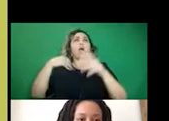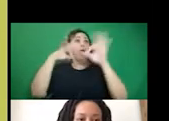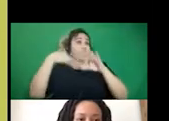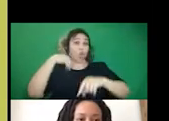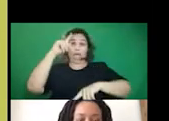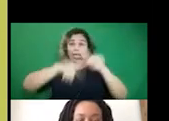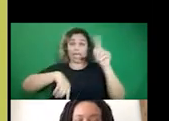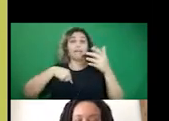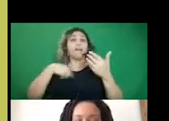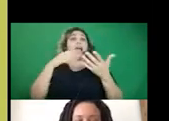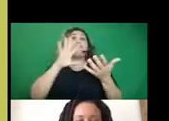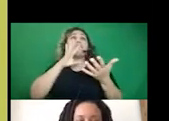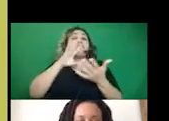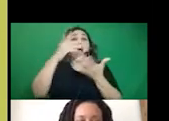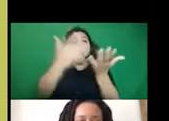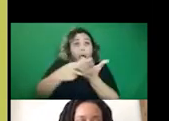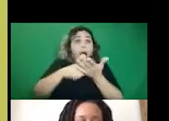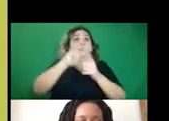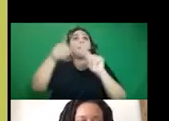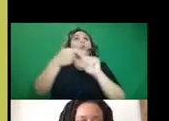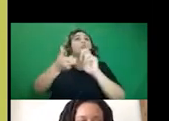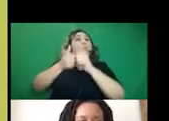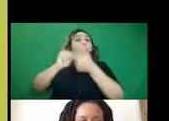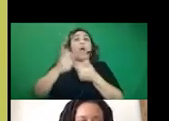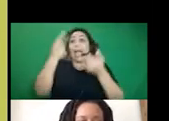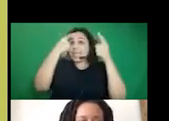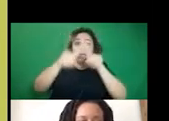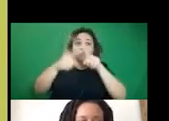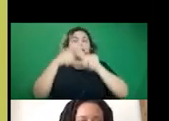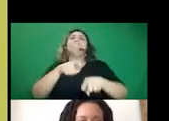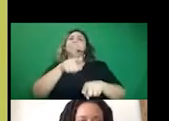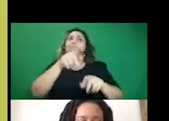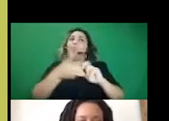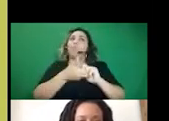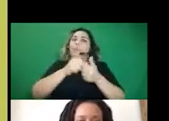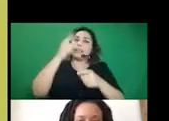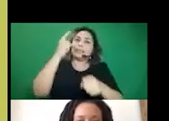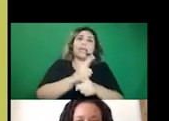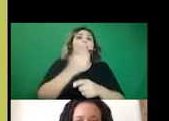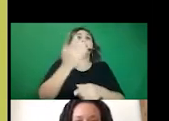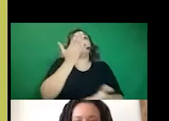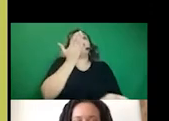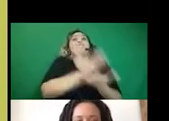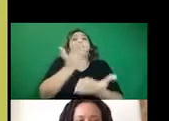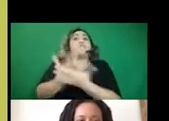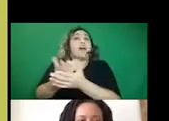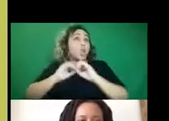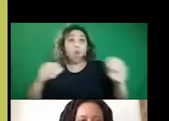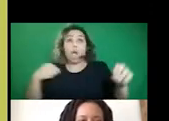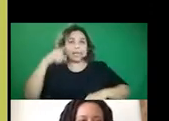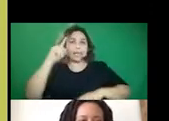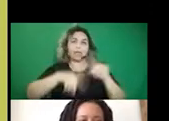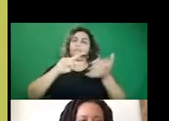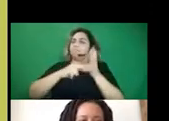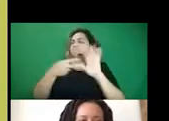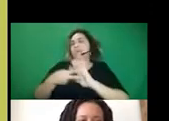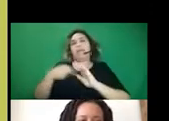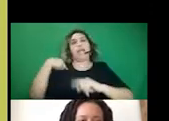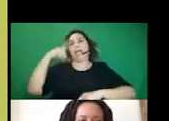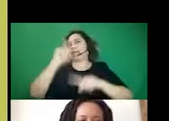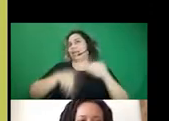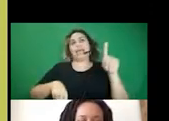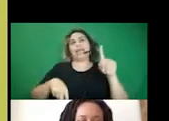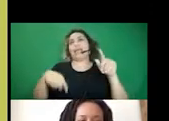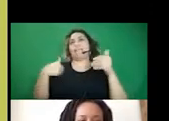like have a conversation about those issues and agree on like what the facts are, then yeah, you can't like ever get